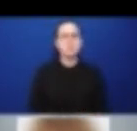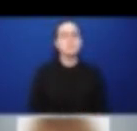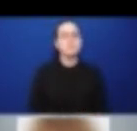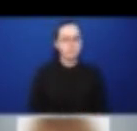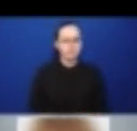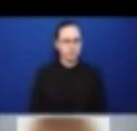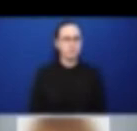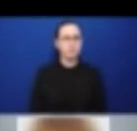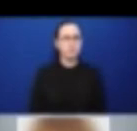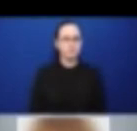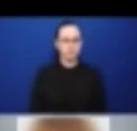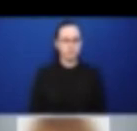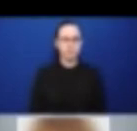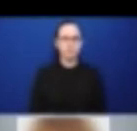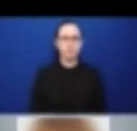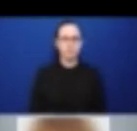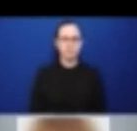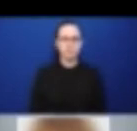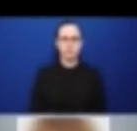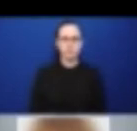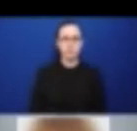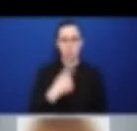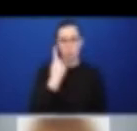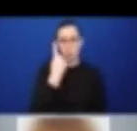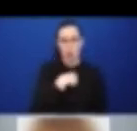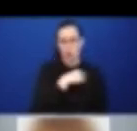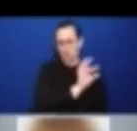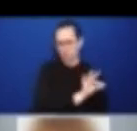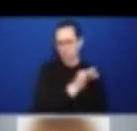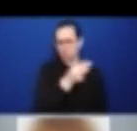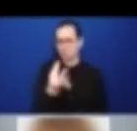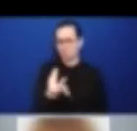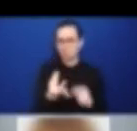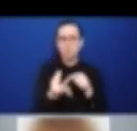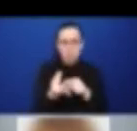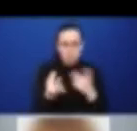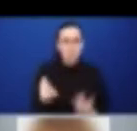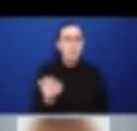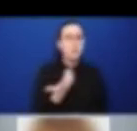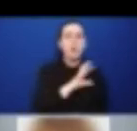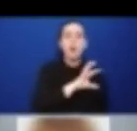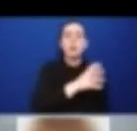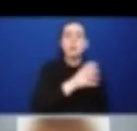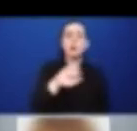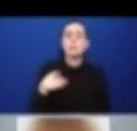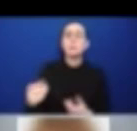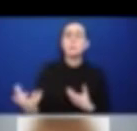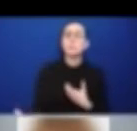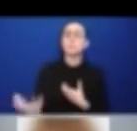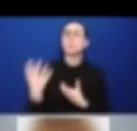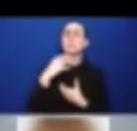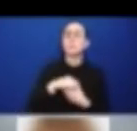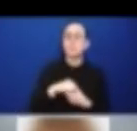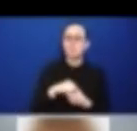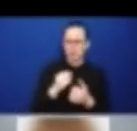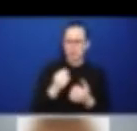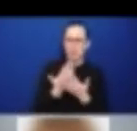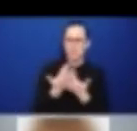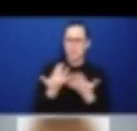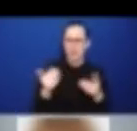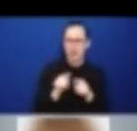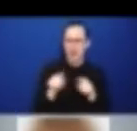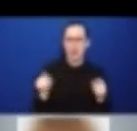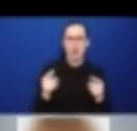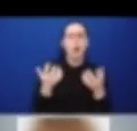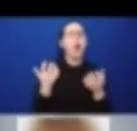countries that we included in our analysis, many had disability-specific content in their